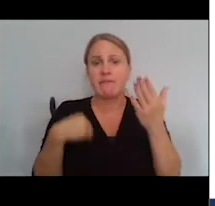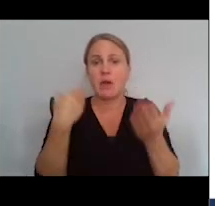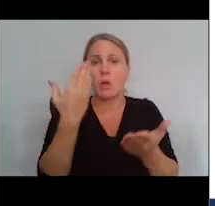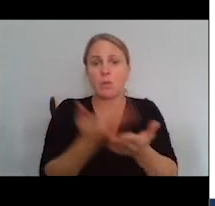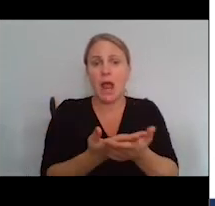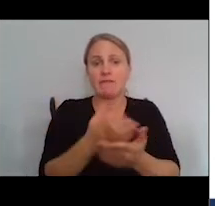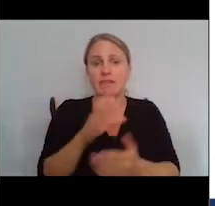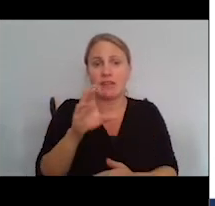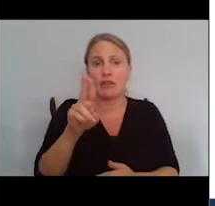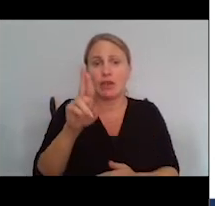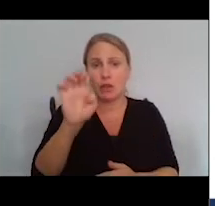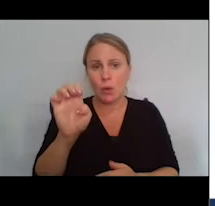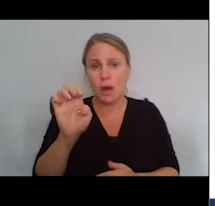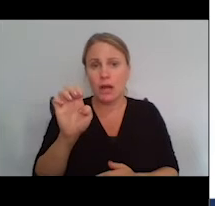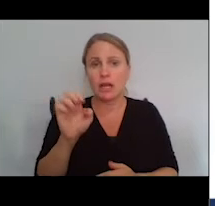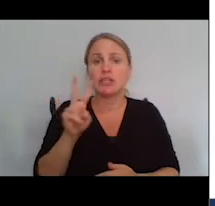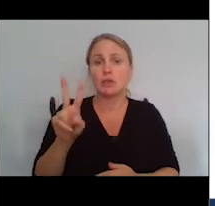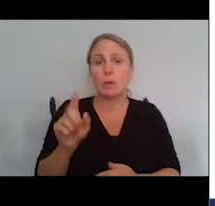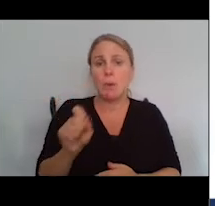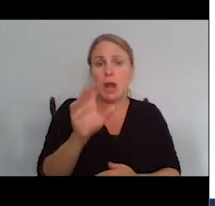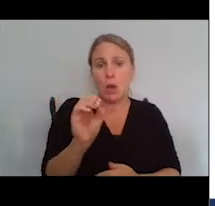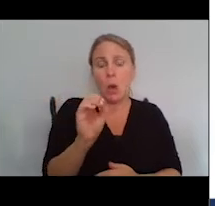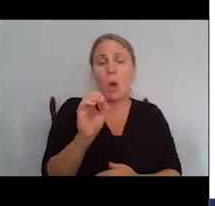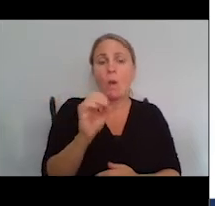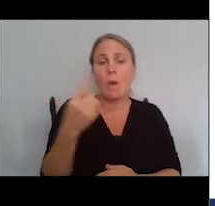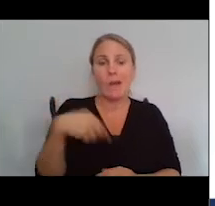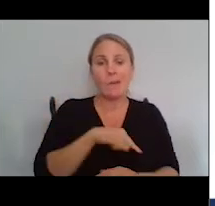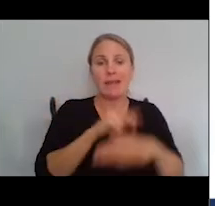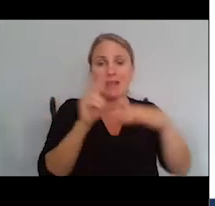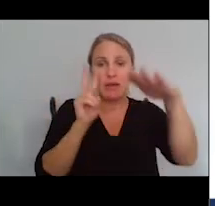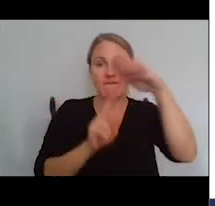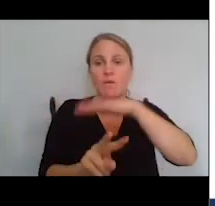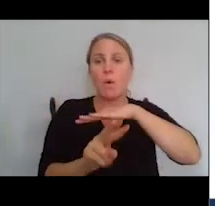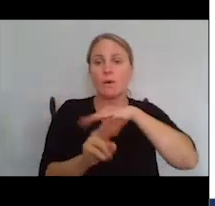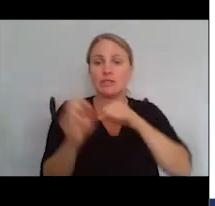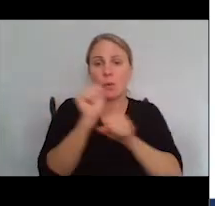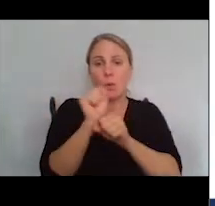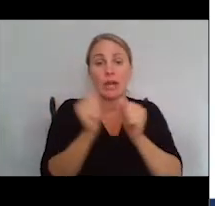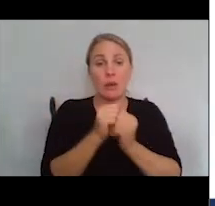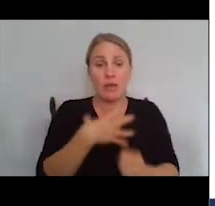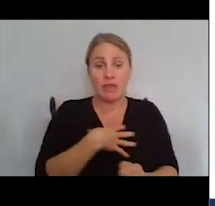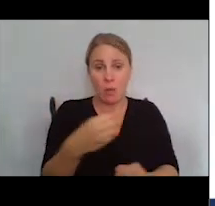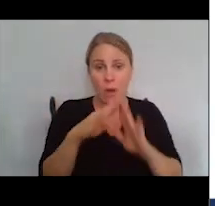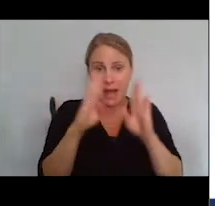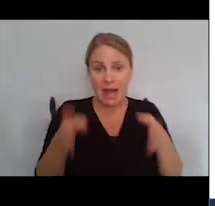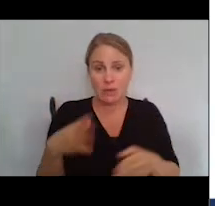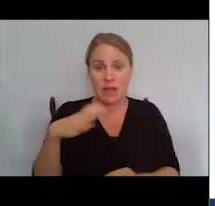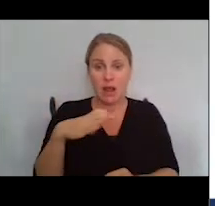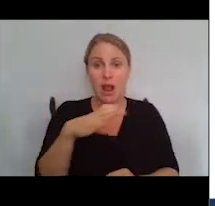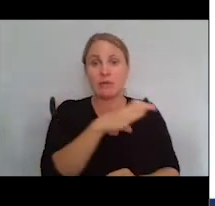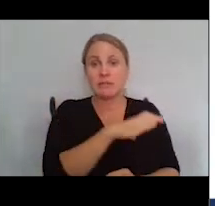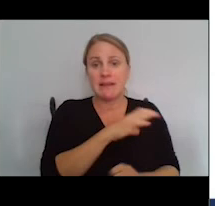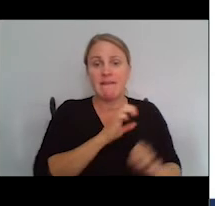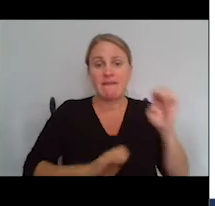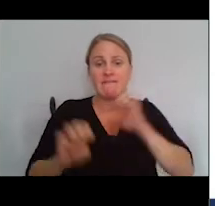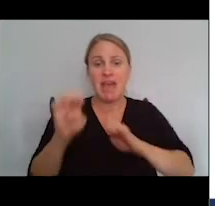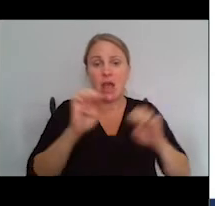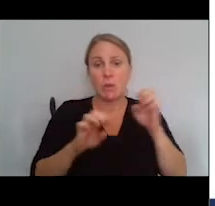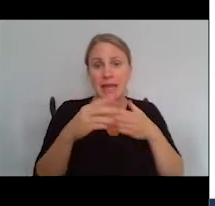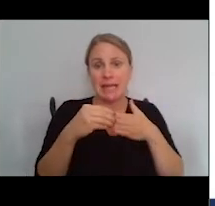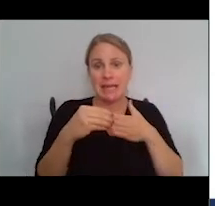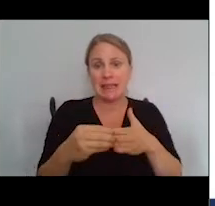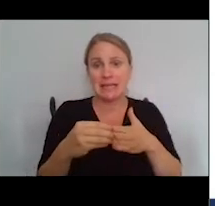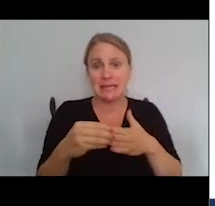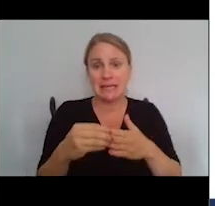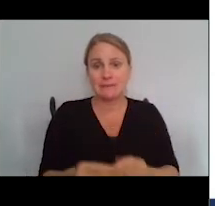.0 legislation, and we look forward to working with the White House and Congress on evaluating and potentially implementing more of these